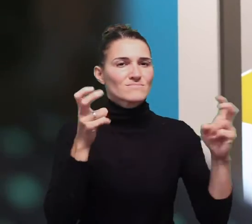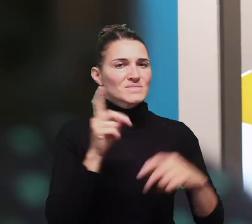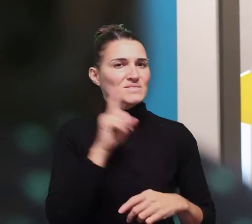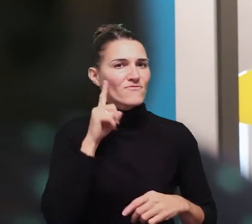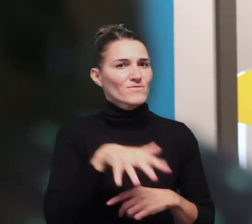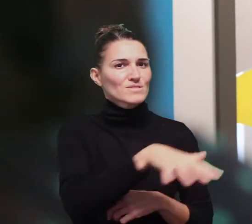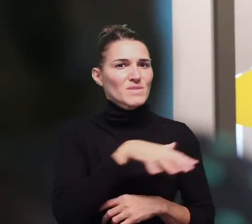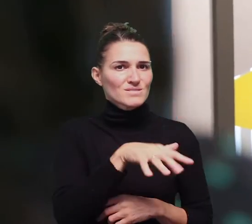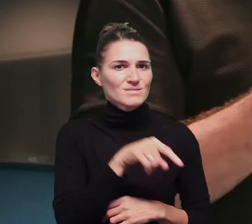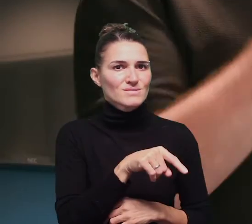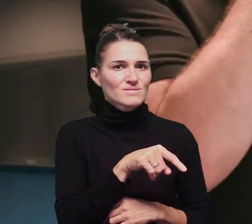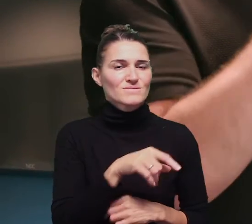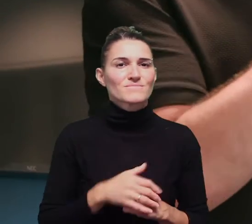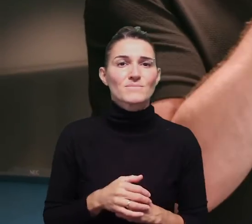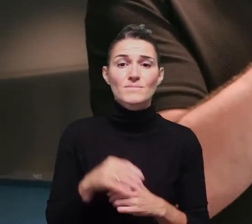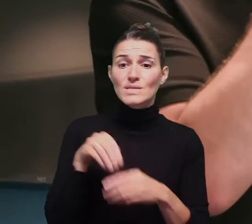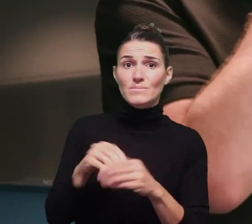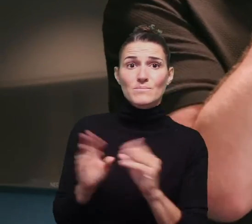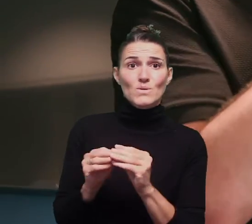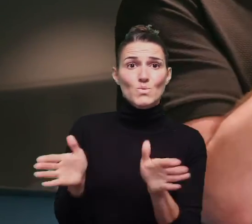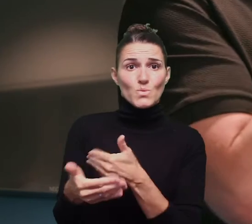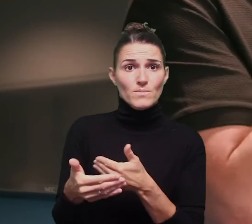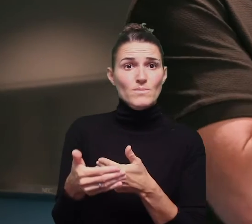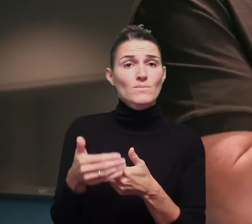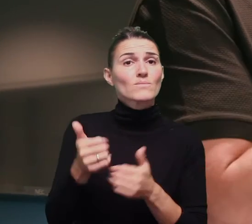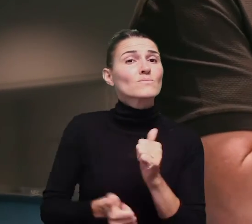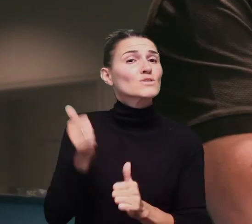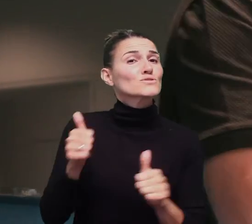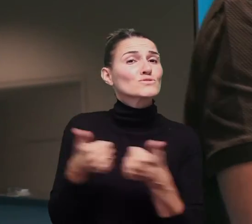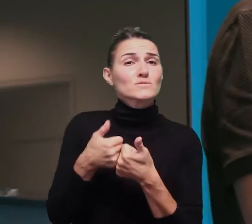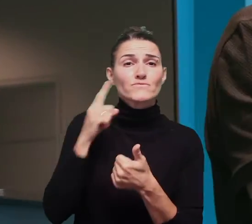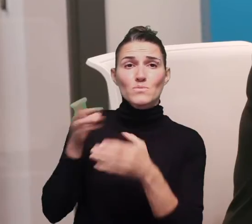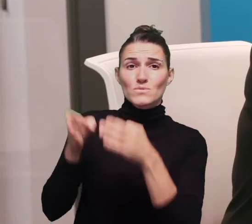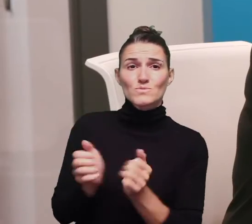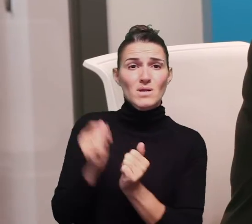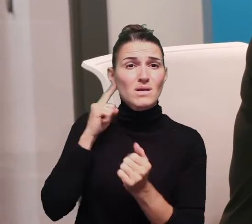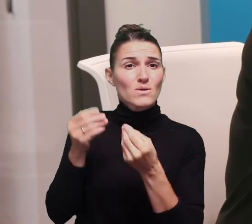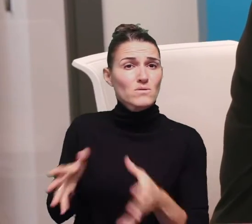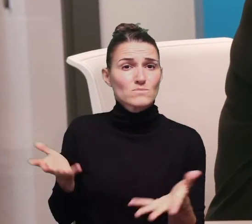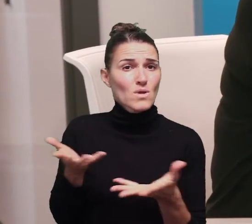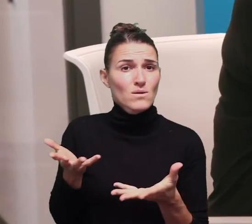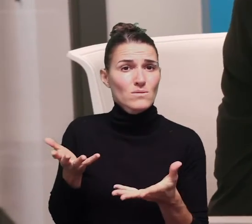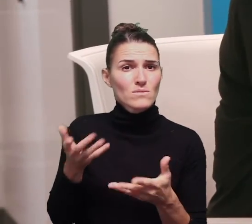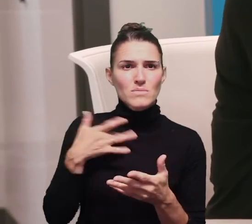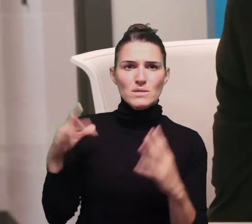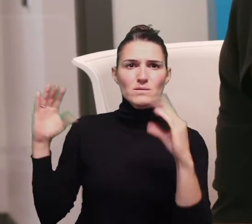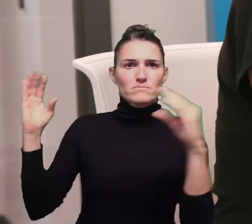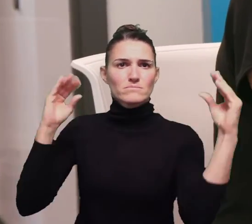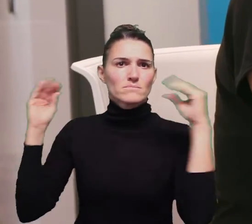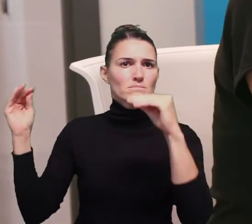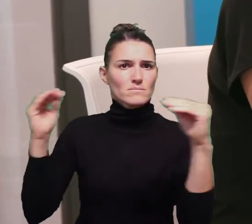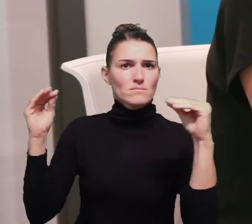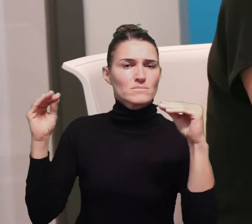what we call a depth space. In a meeting room, which is probably the most challenging for most people with hearing loss, because there are a number of people, they're speaking